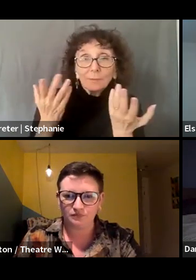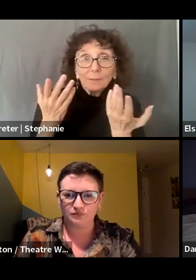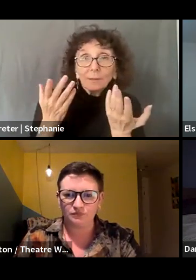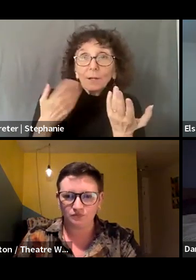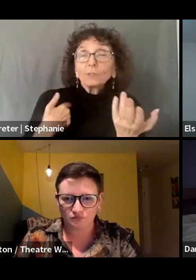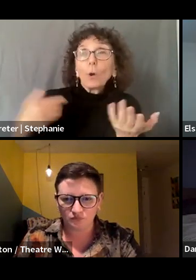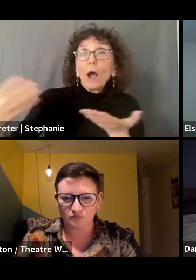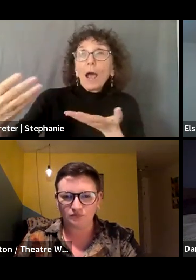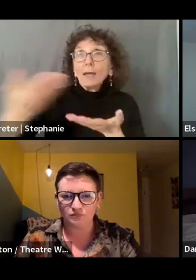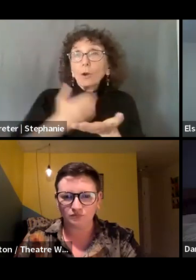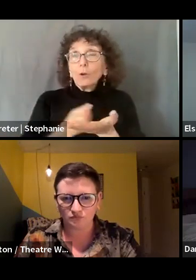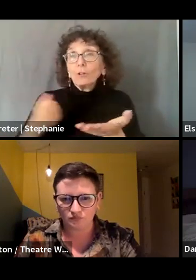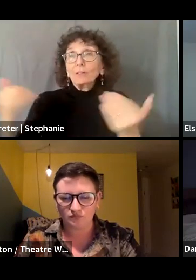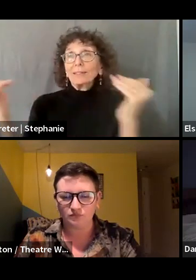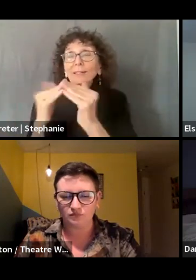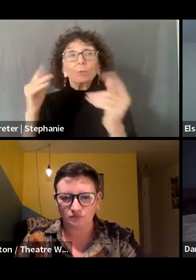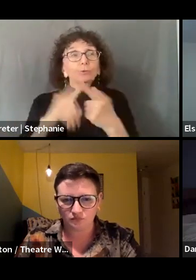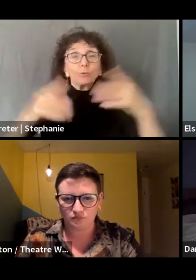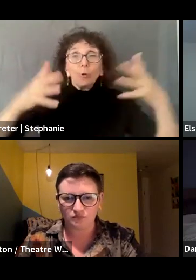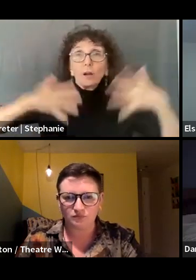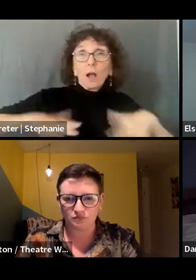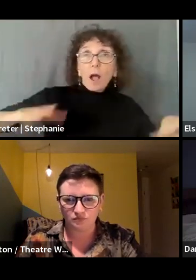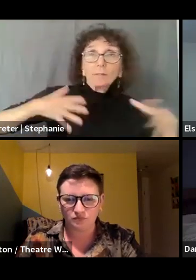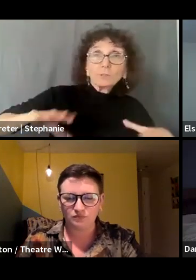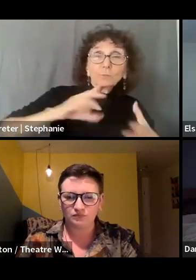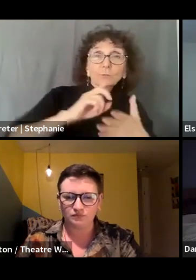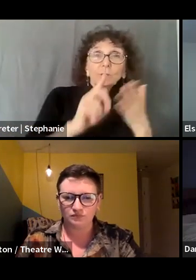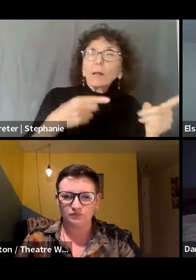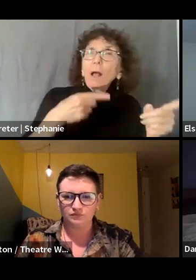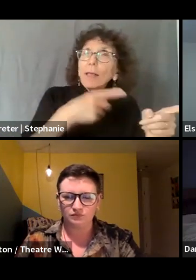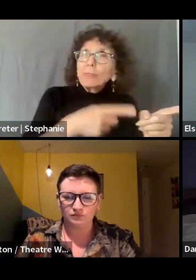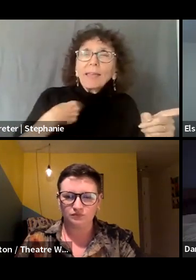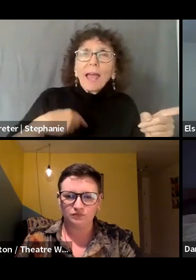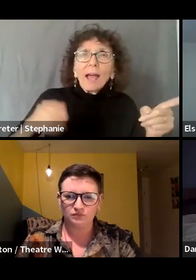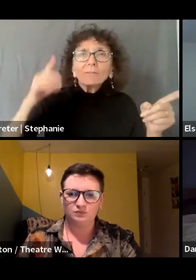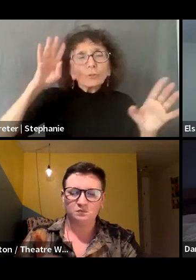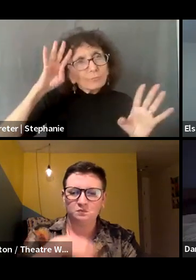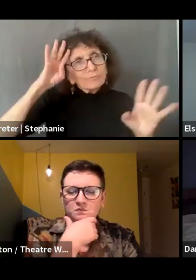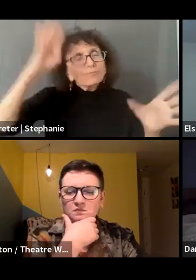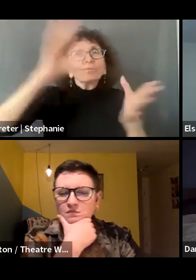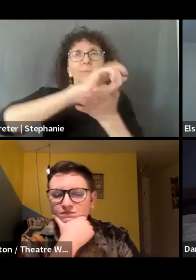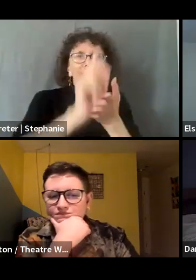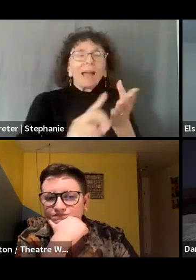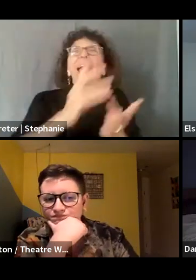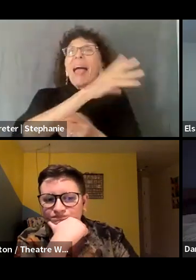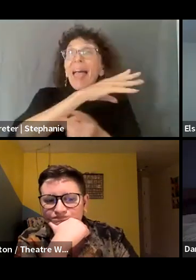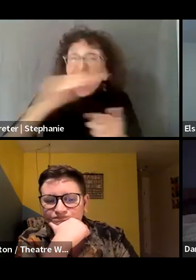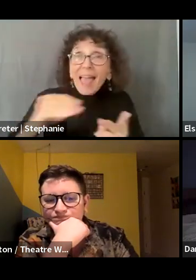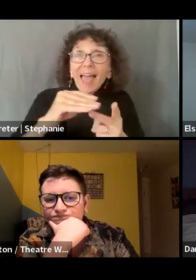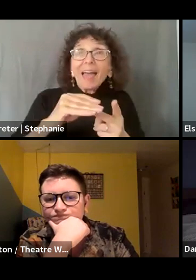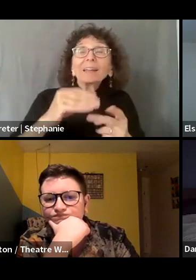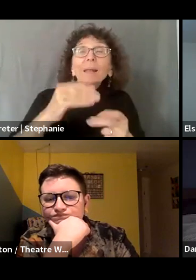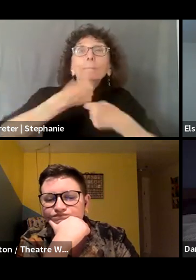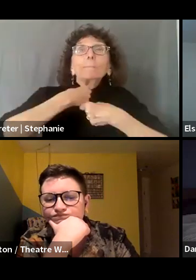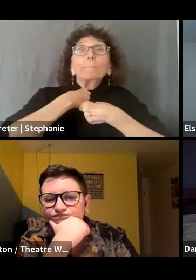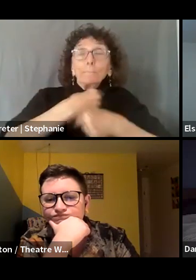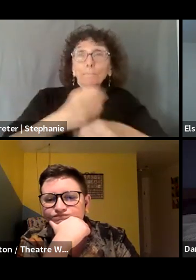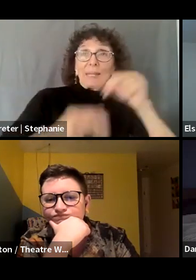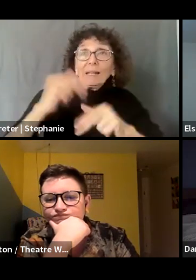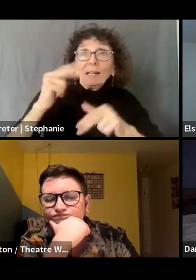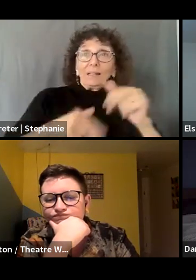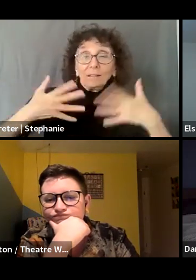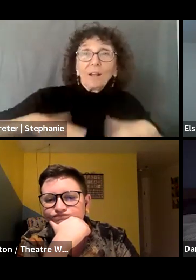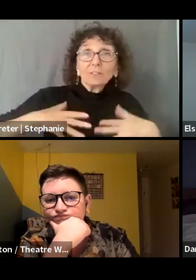same amount of money as a costume designer, who in a lot of cases is expected to not only create the costume design, but also generate the objects isn't